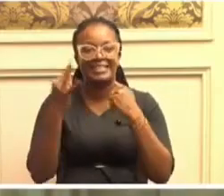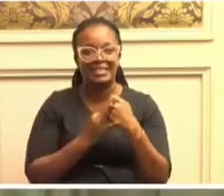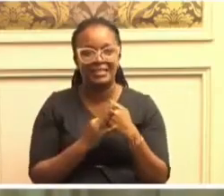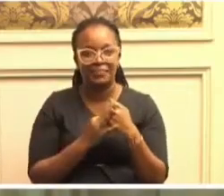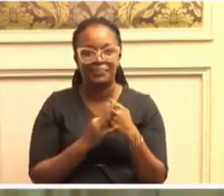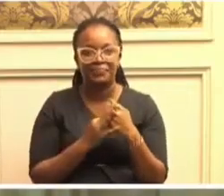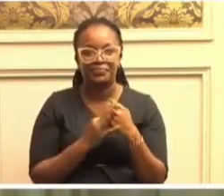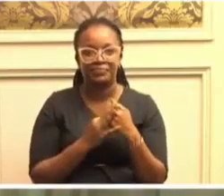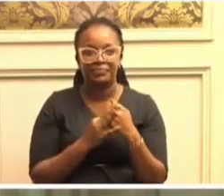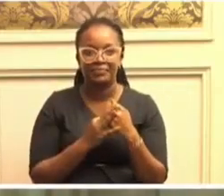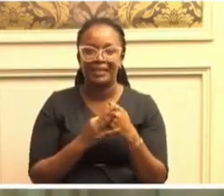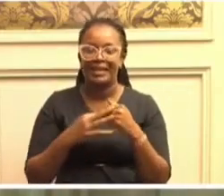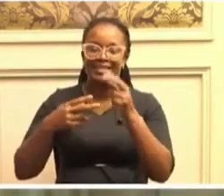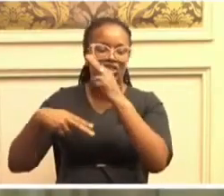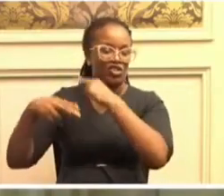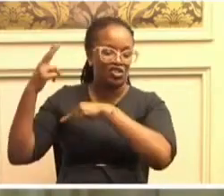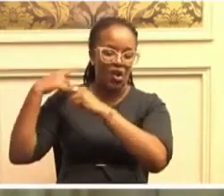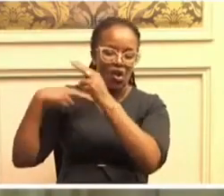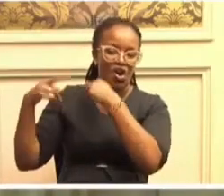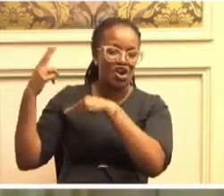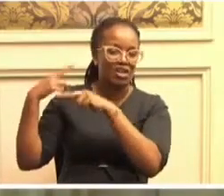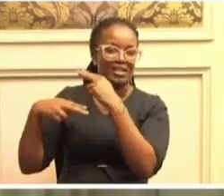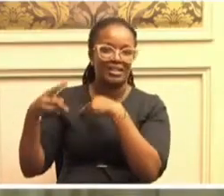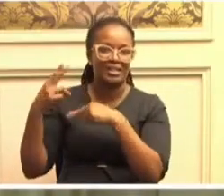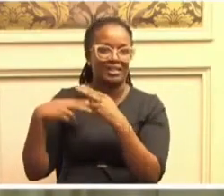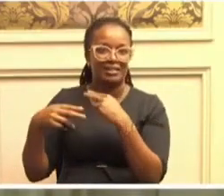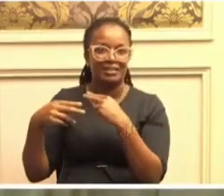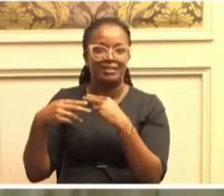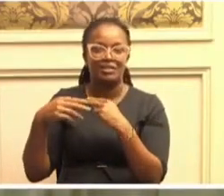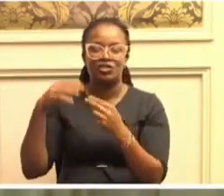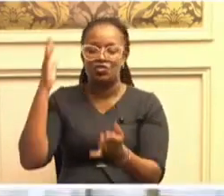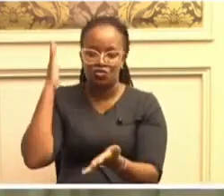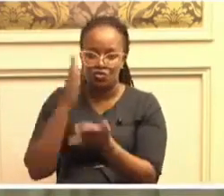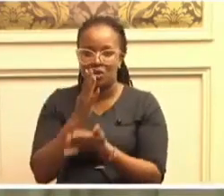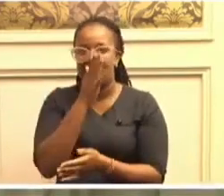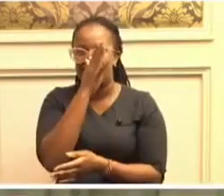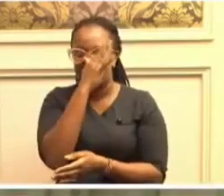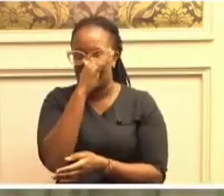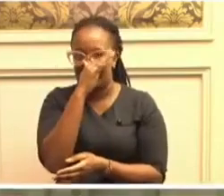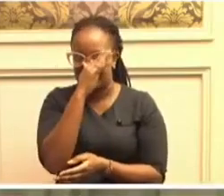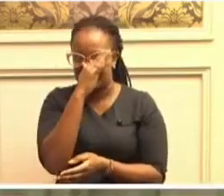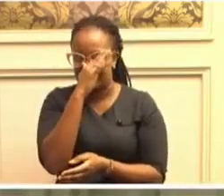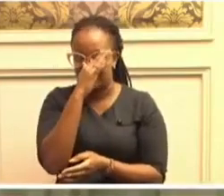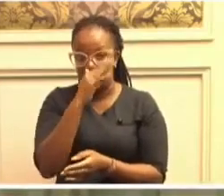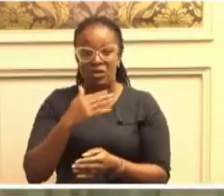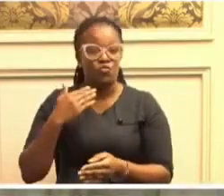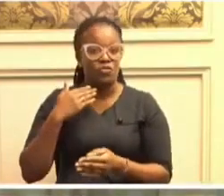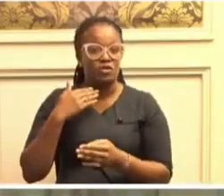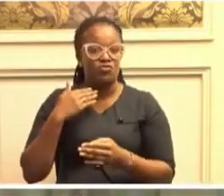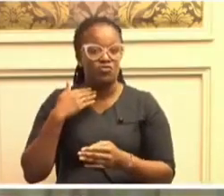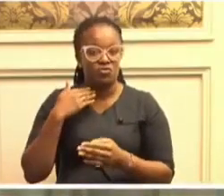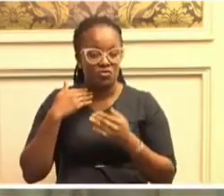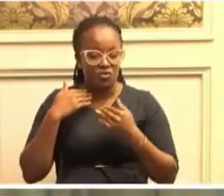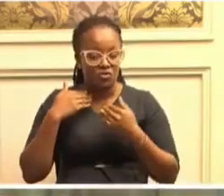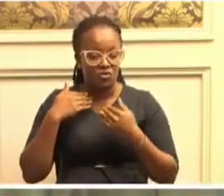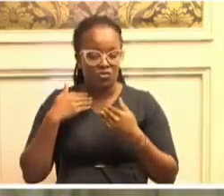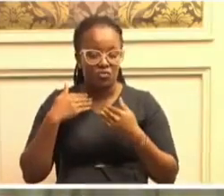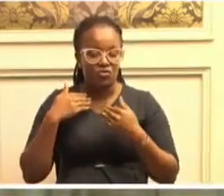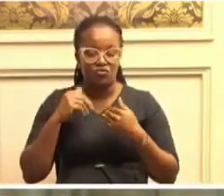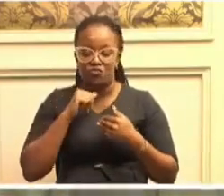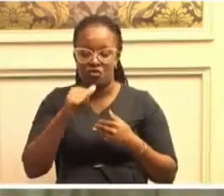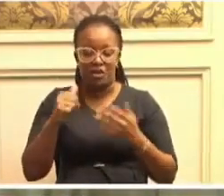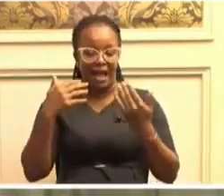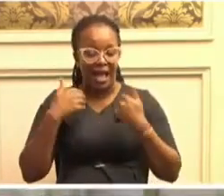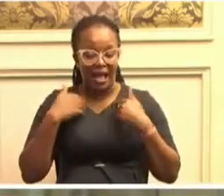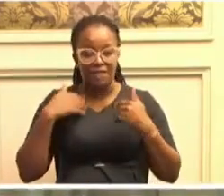It is very historic. Blurred lines. We do not have a parliament because it has been